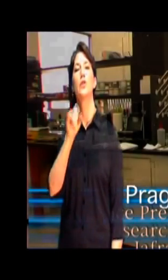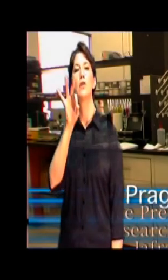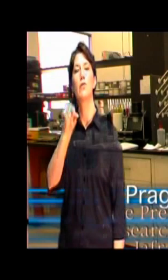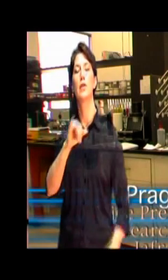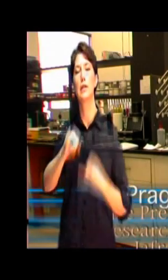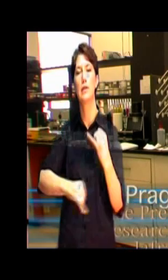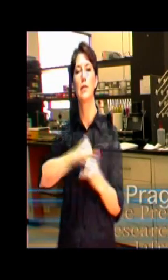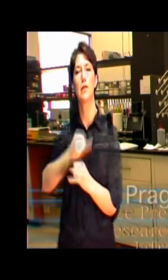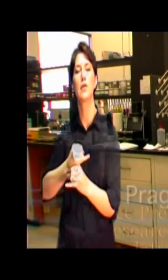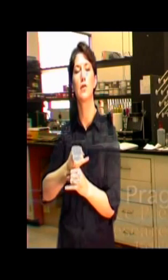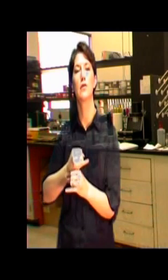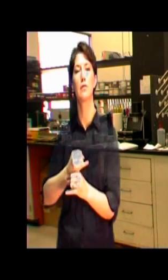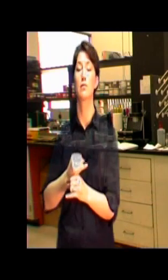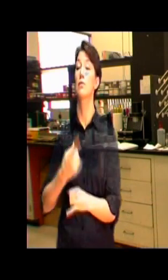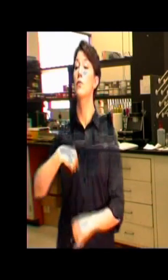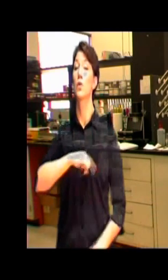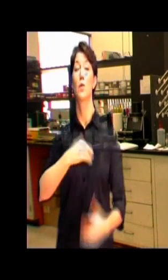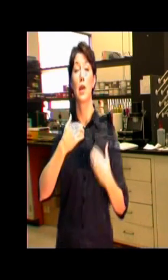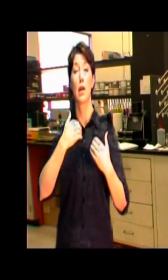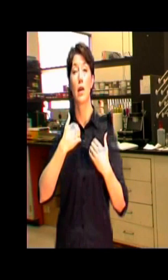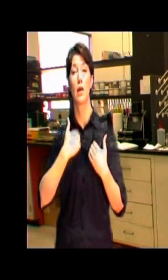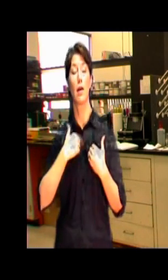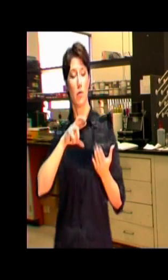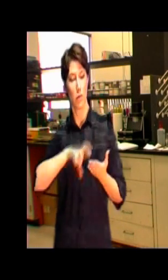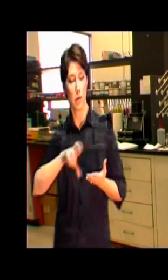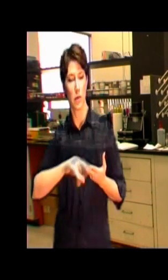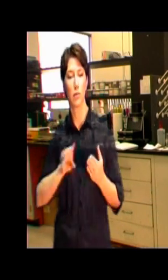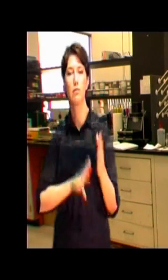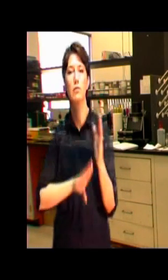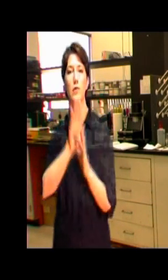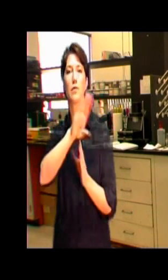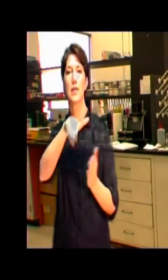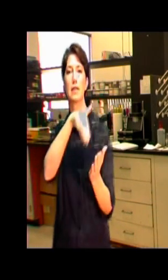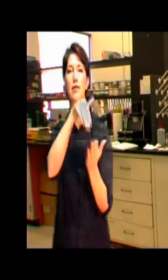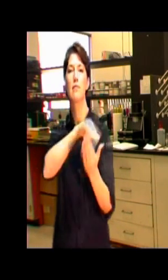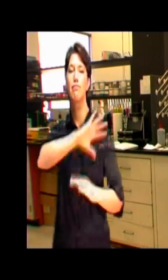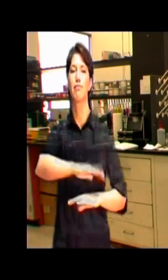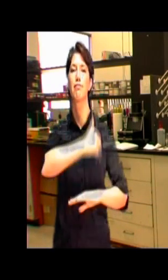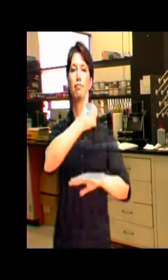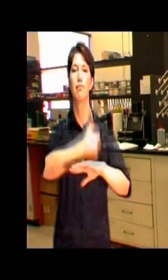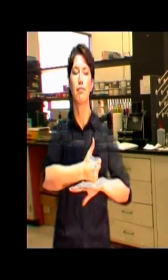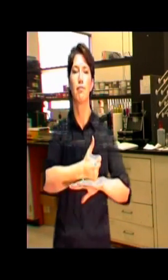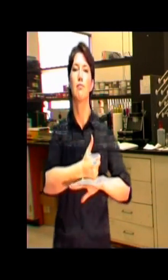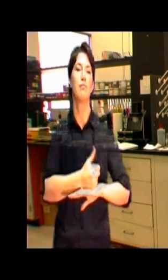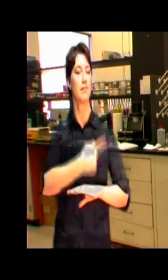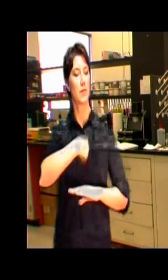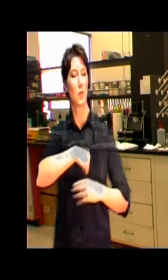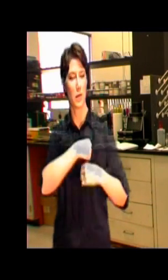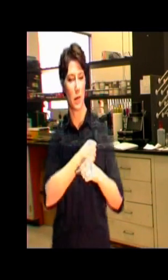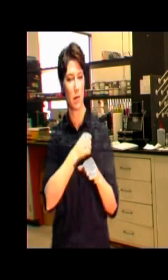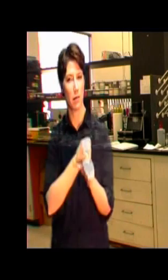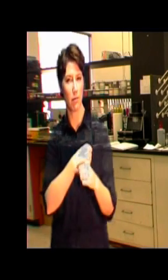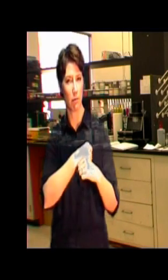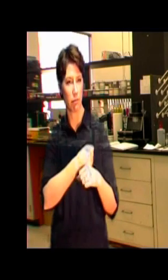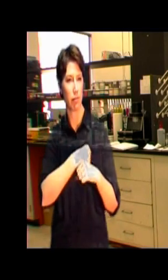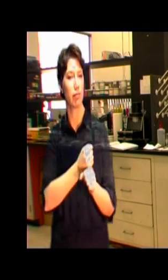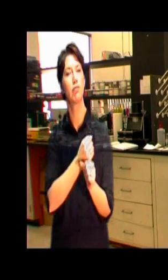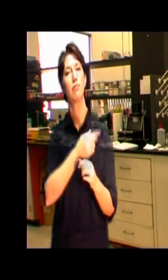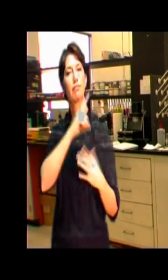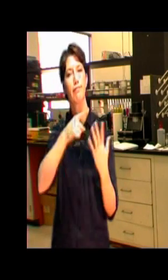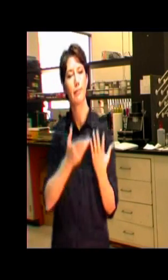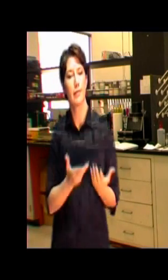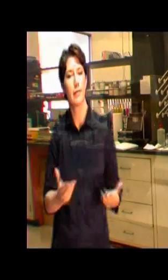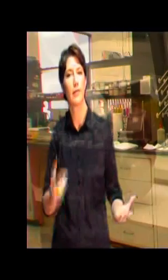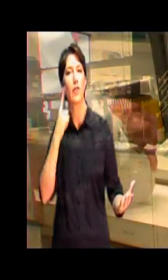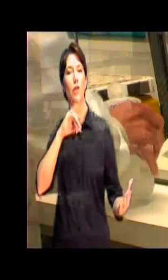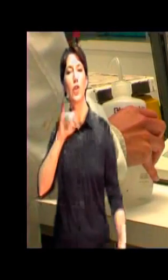Jafra Cosmetics International has its own established research and development center that creates products products for Jafra worldwide.